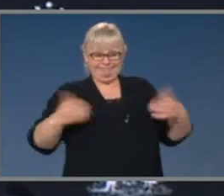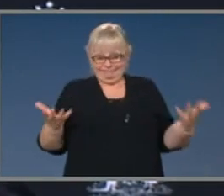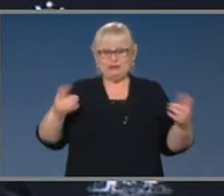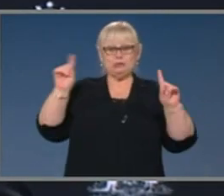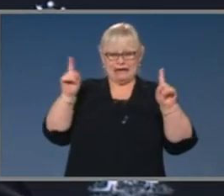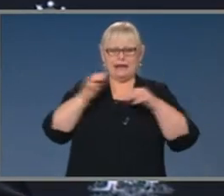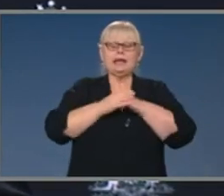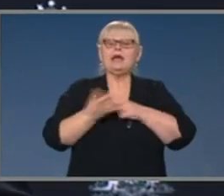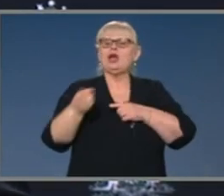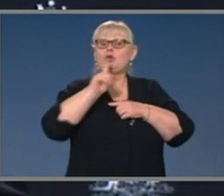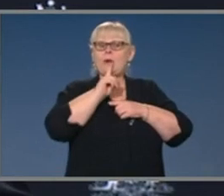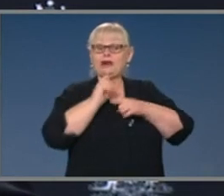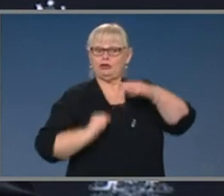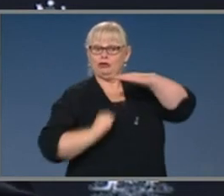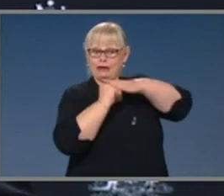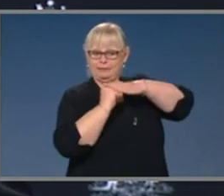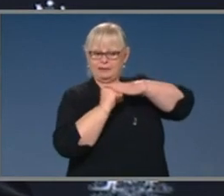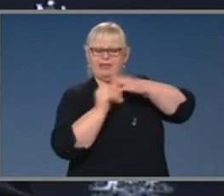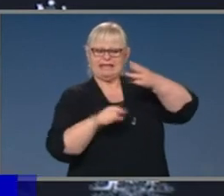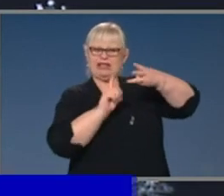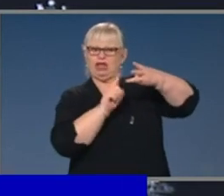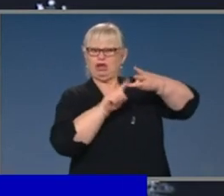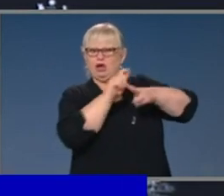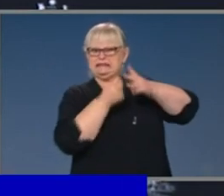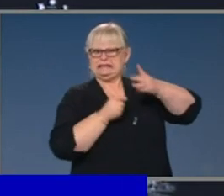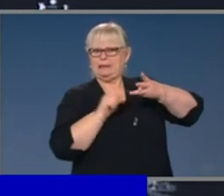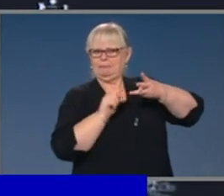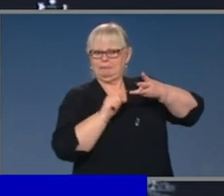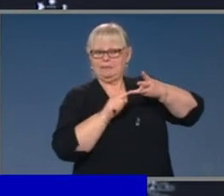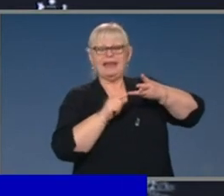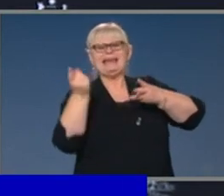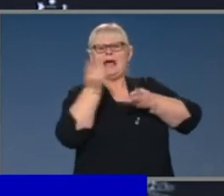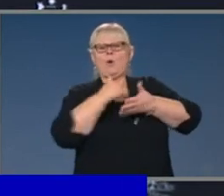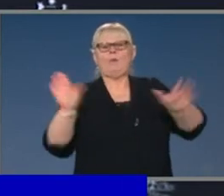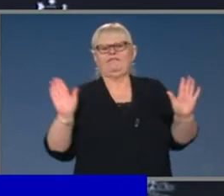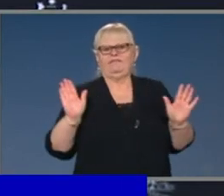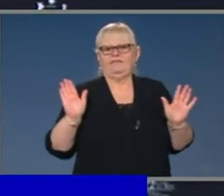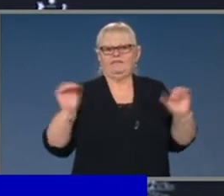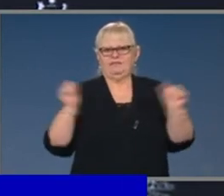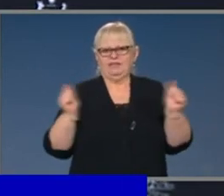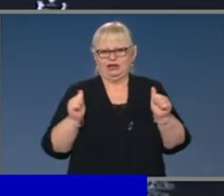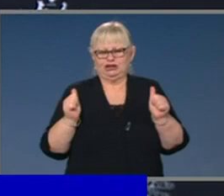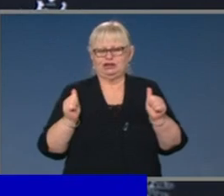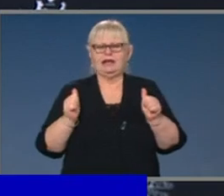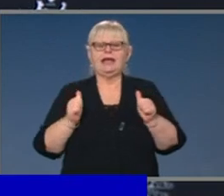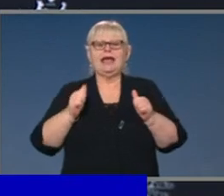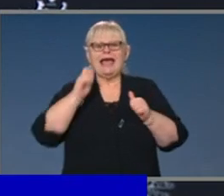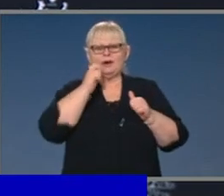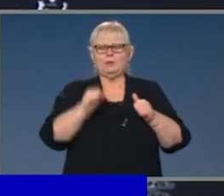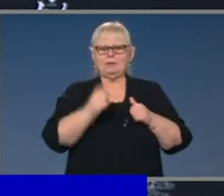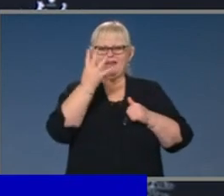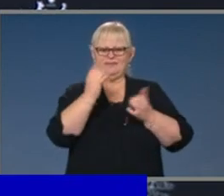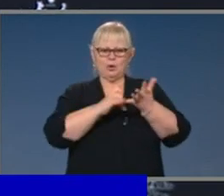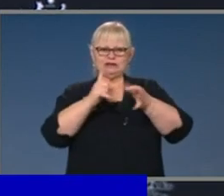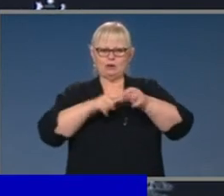That 100 cap for step three across all of those areas will be removed and it will be placed by a four-square